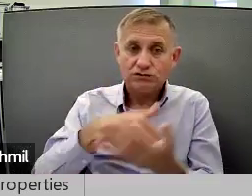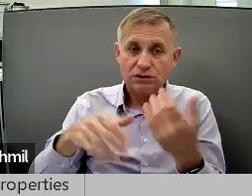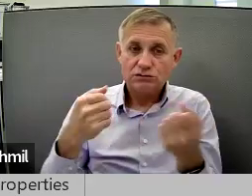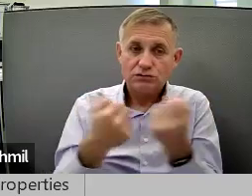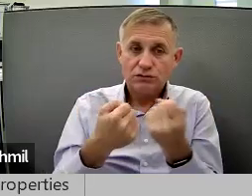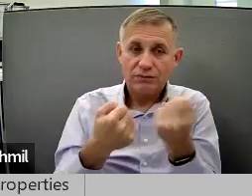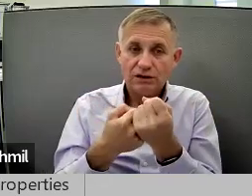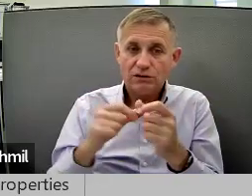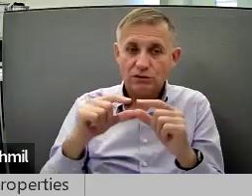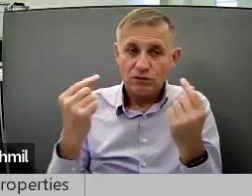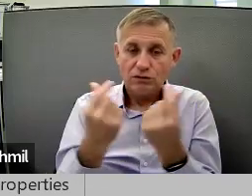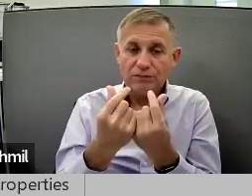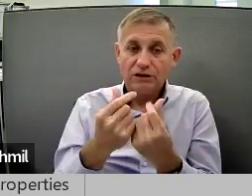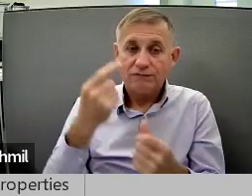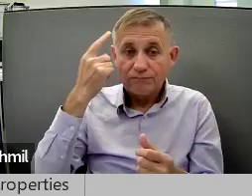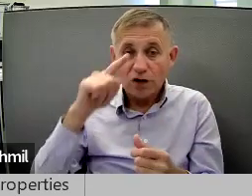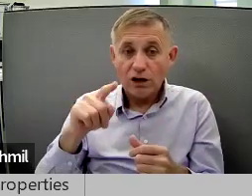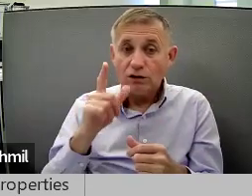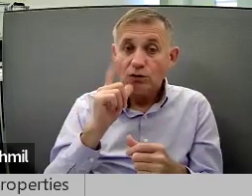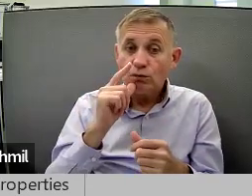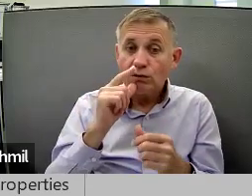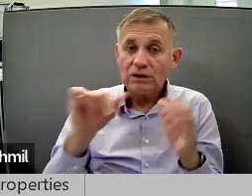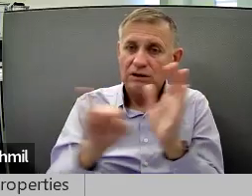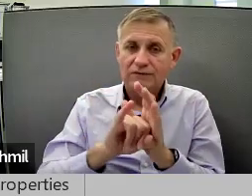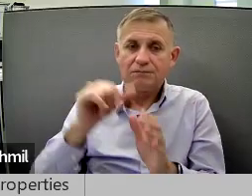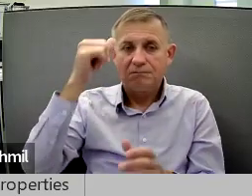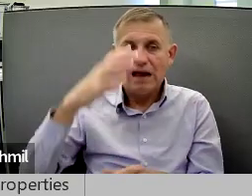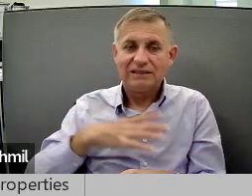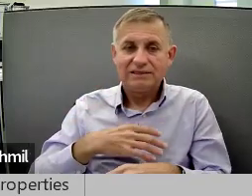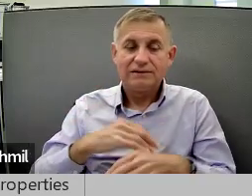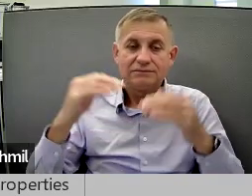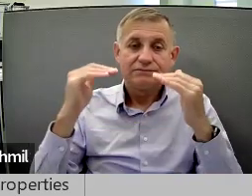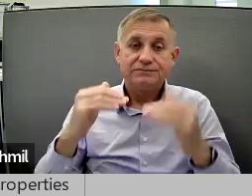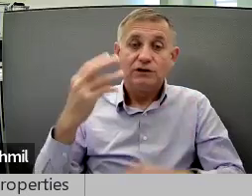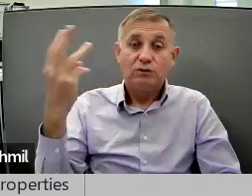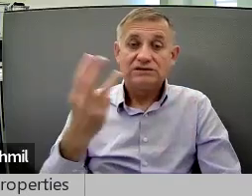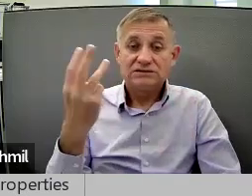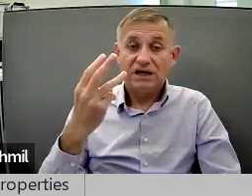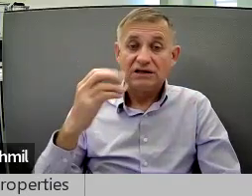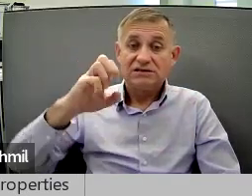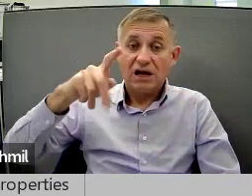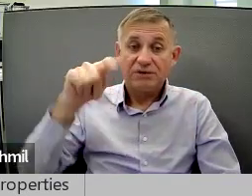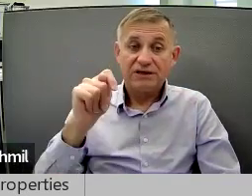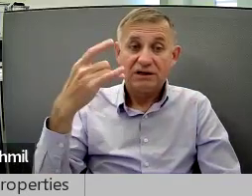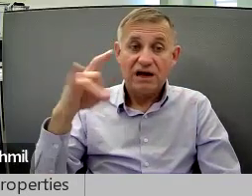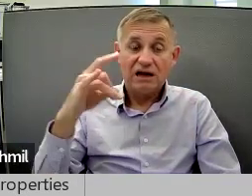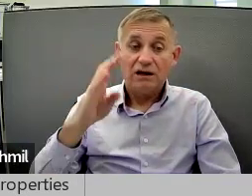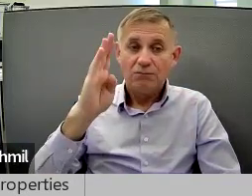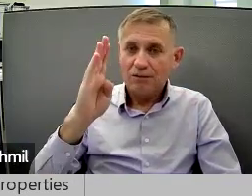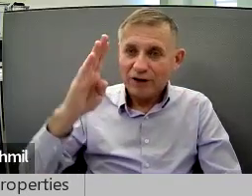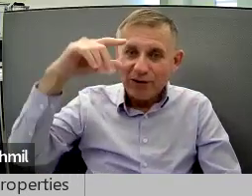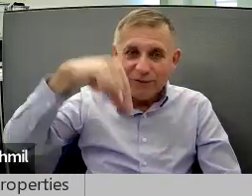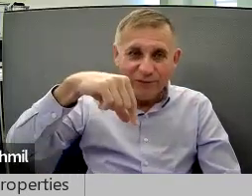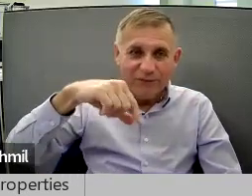This group is a social and support group for those who identify as men. Wednesday, September